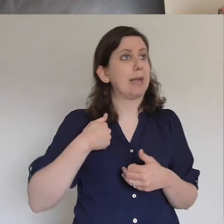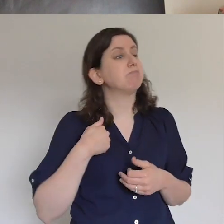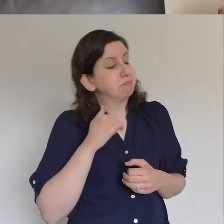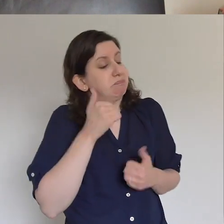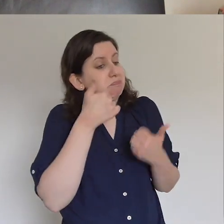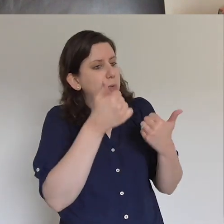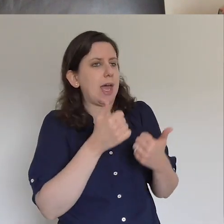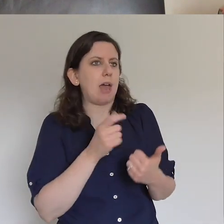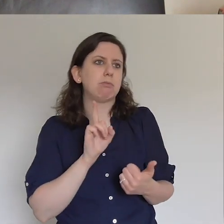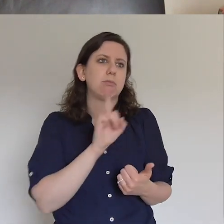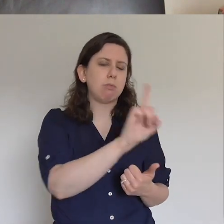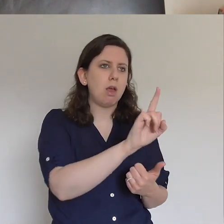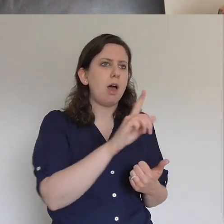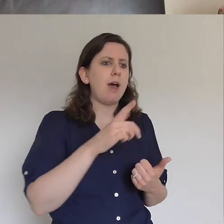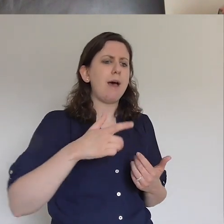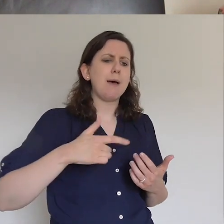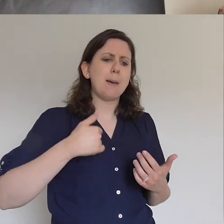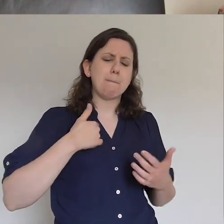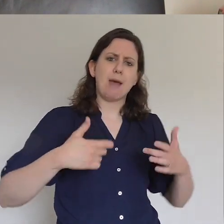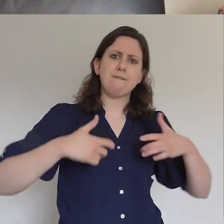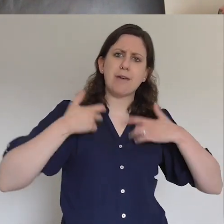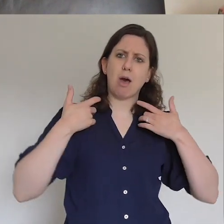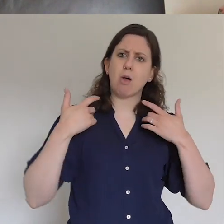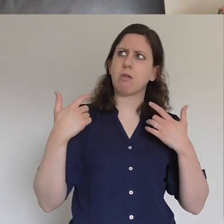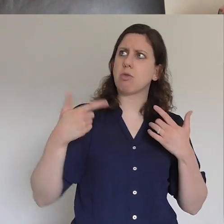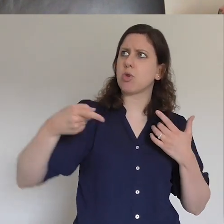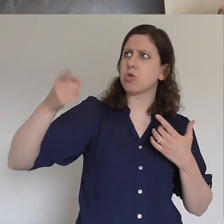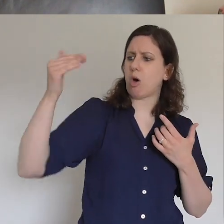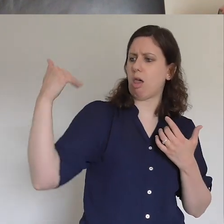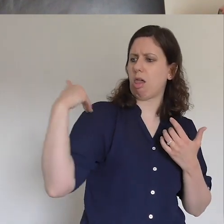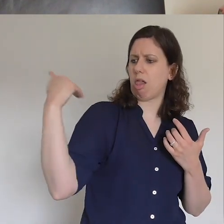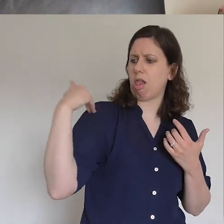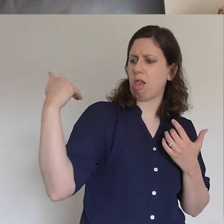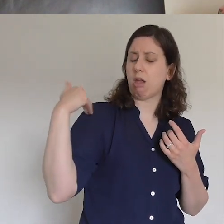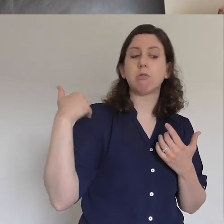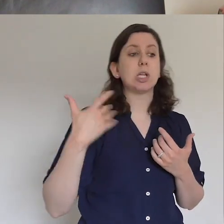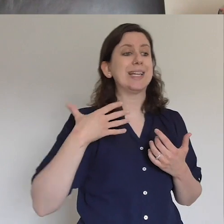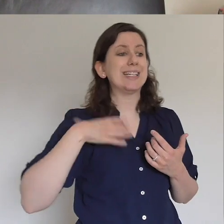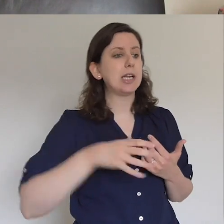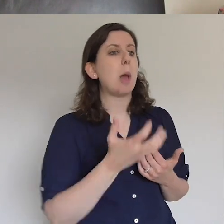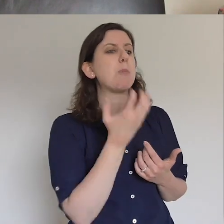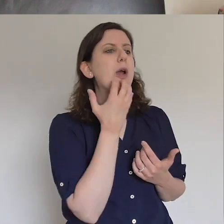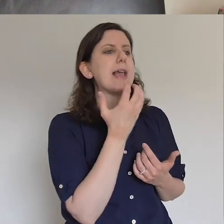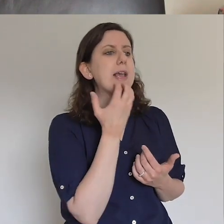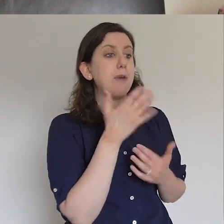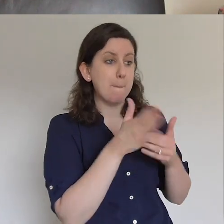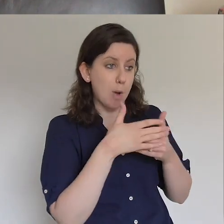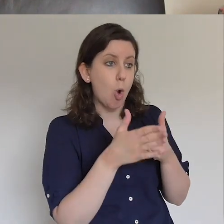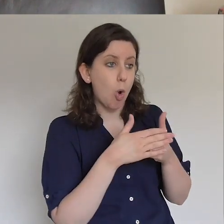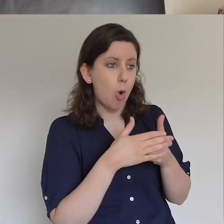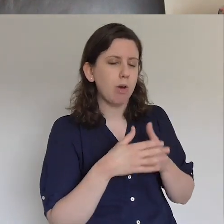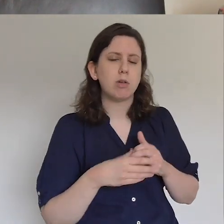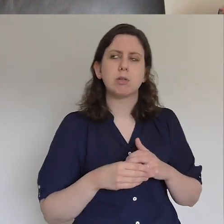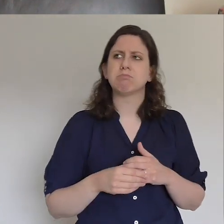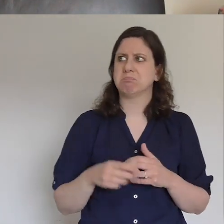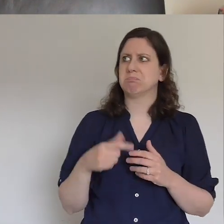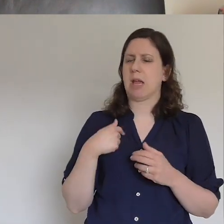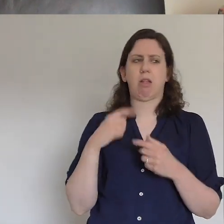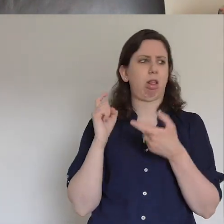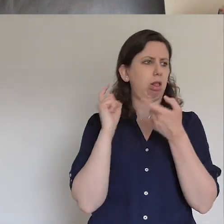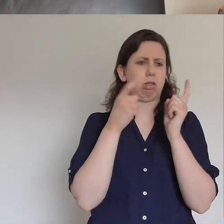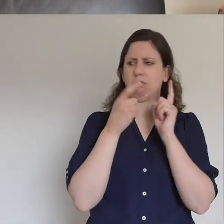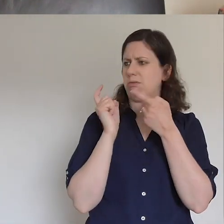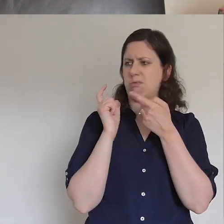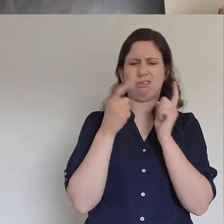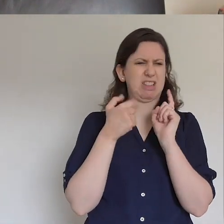and I looked around this tent at about 6,000 people and I've got to be honest I thought doing alright compared to a lot of these Jesus and I felt God tell me off don't look sideways look